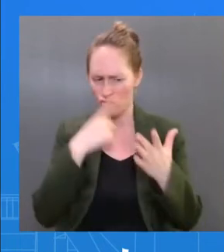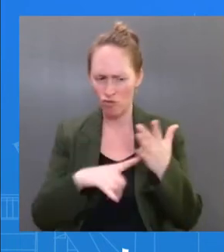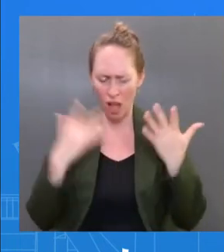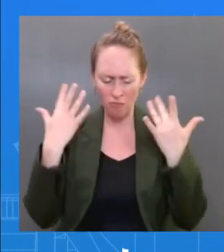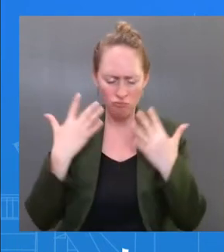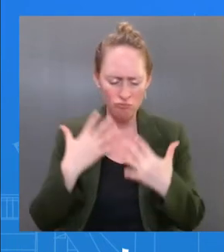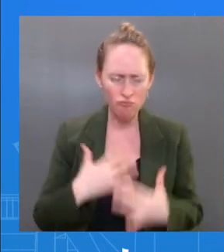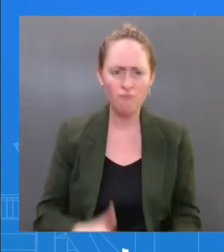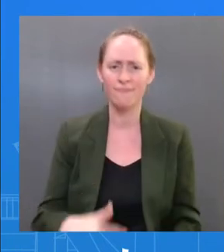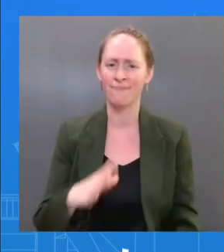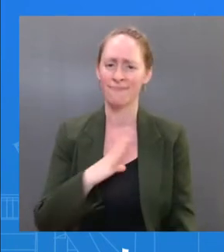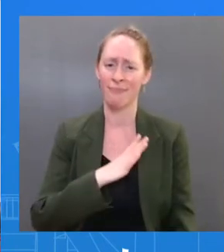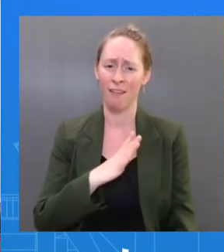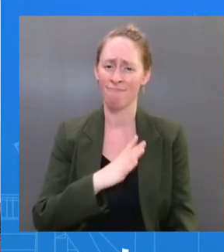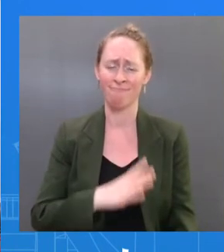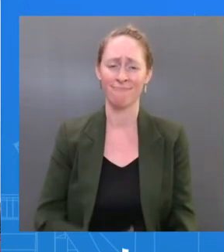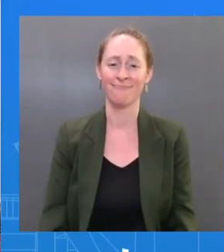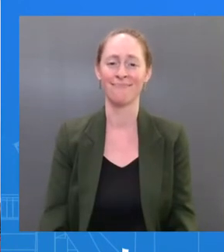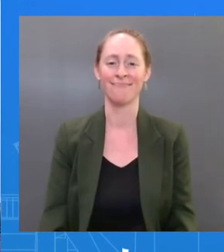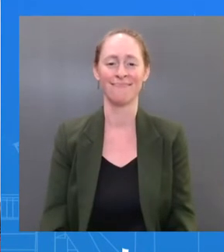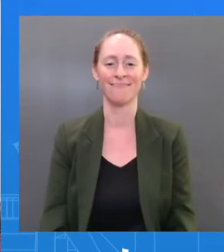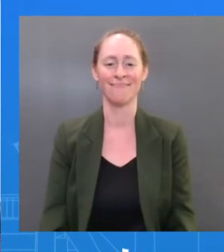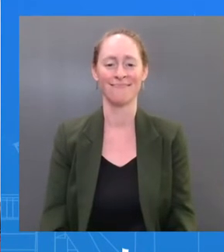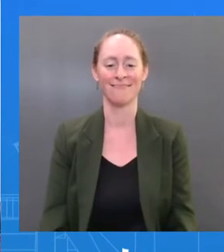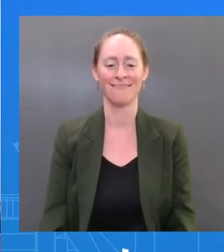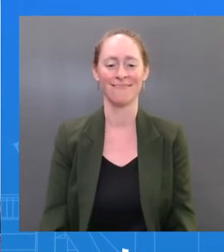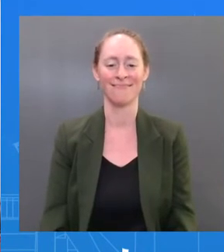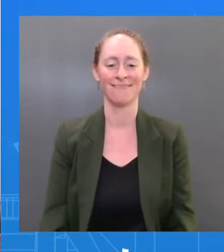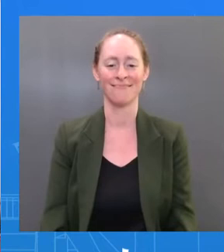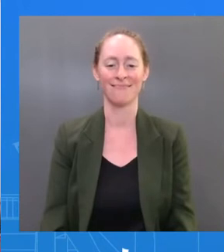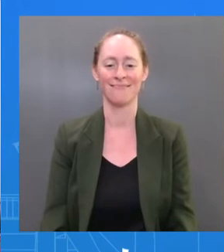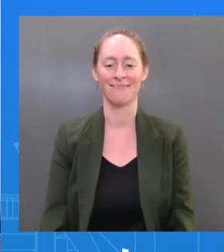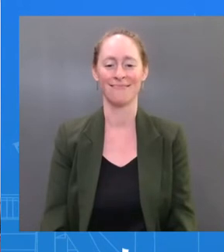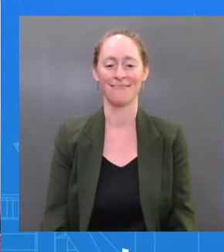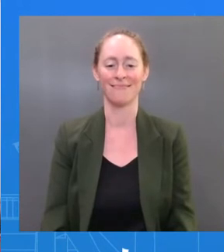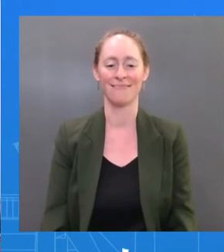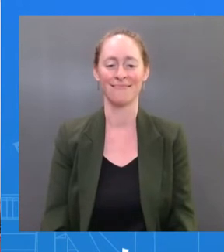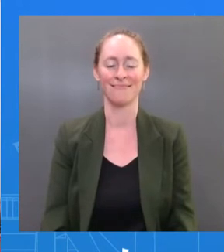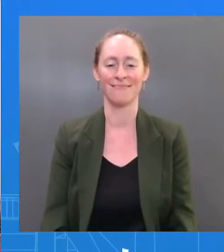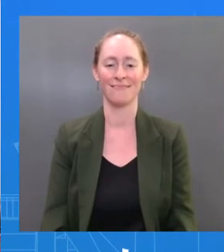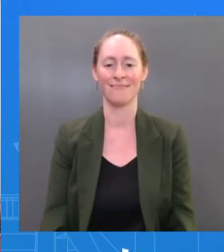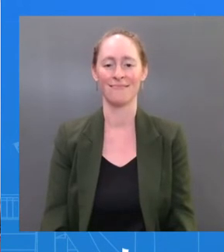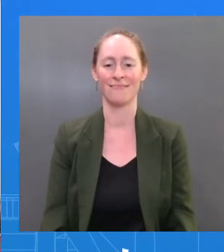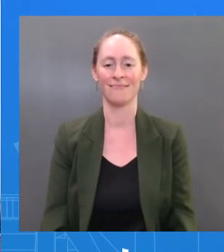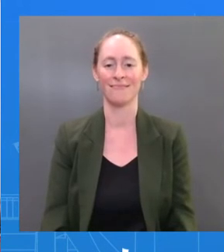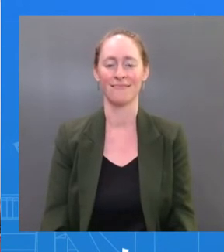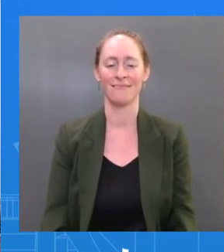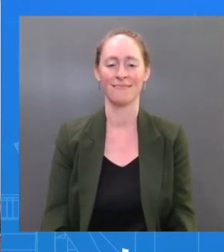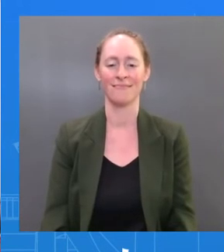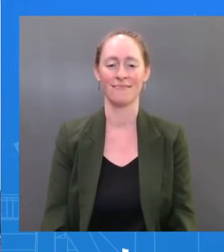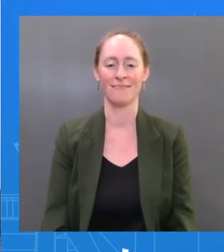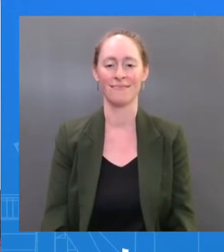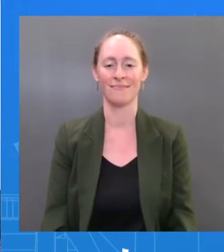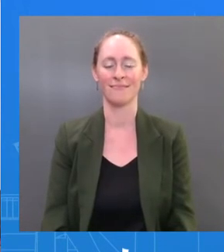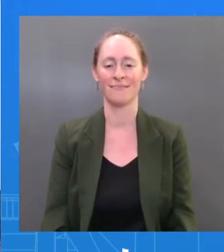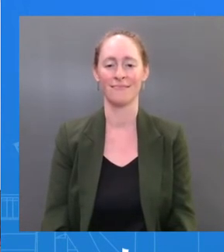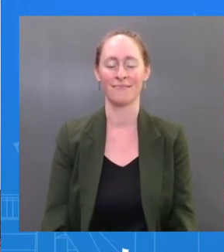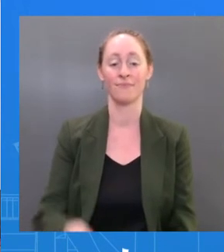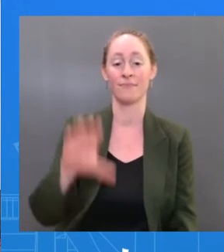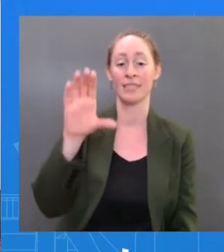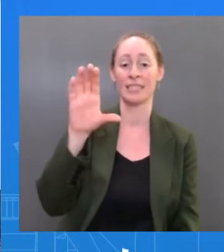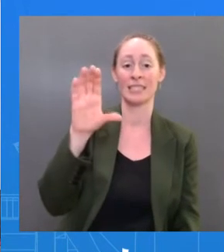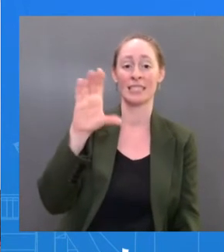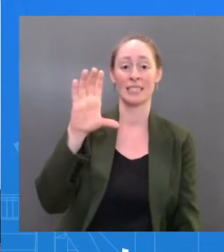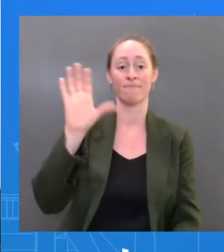question — sorry. CDC guidance is people who are close contact, who are up-to-date on the vaccine — correct me if I'm wrong,